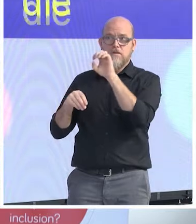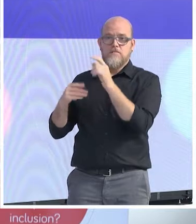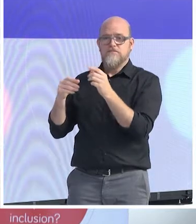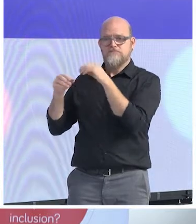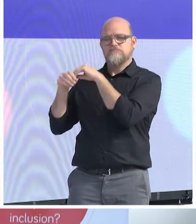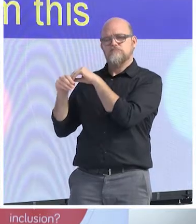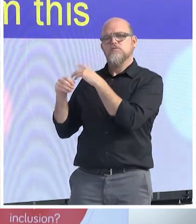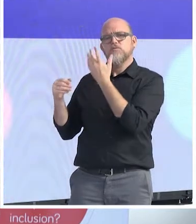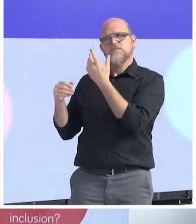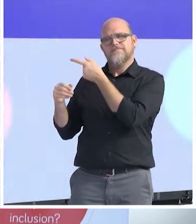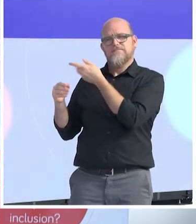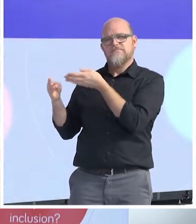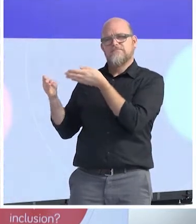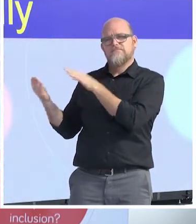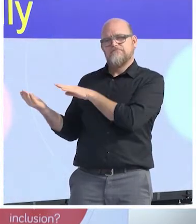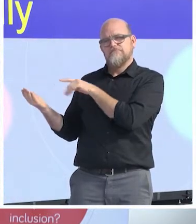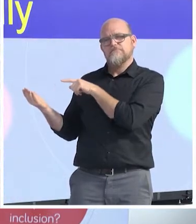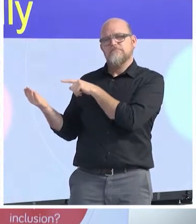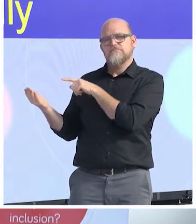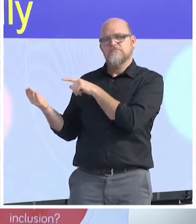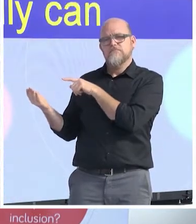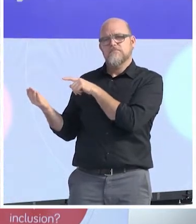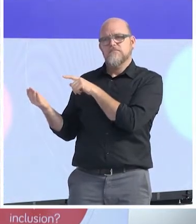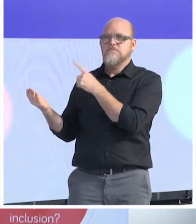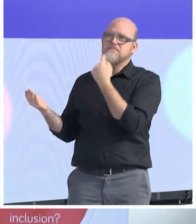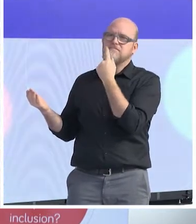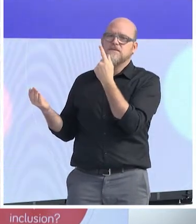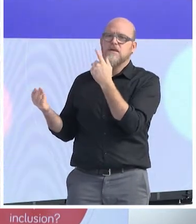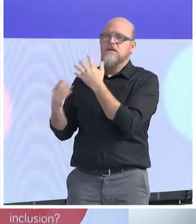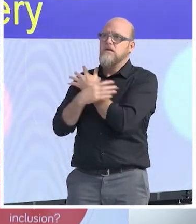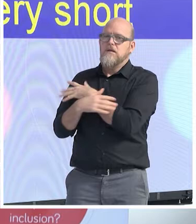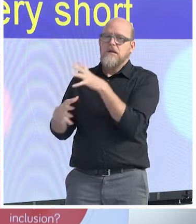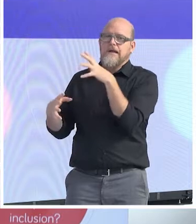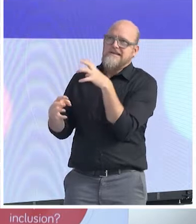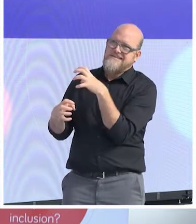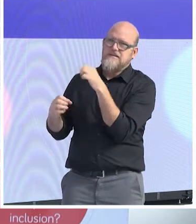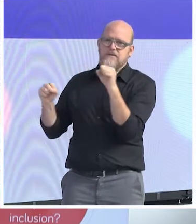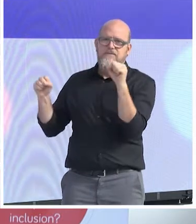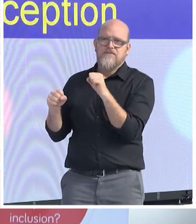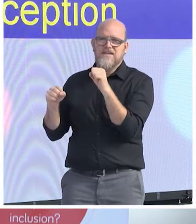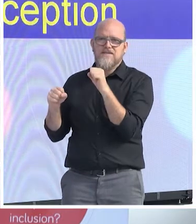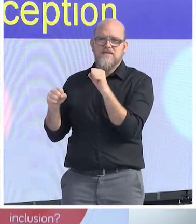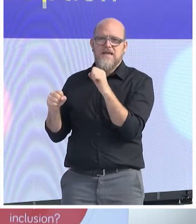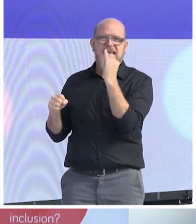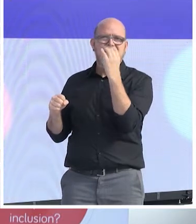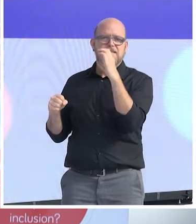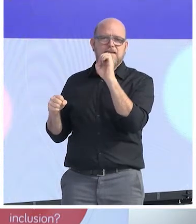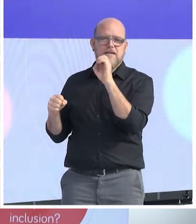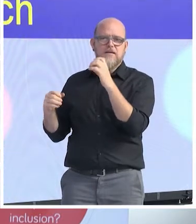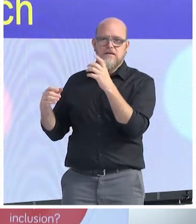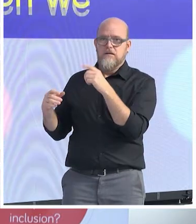can see how much, for a very short period of time, the perception about the world in which we are living has been